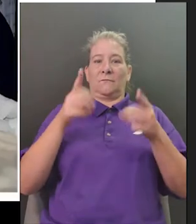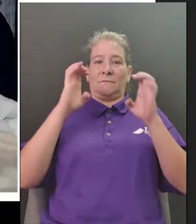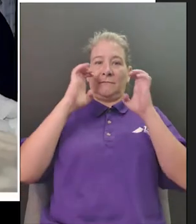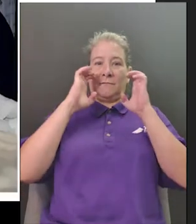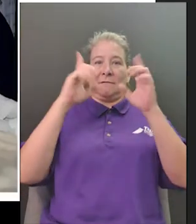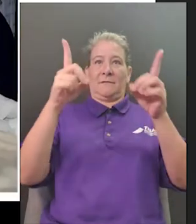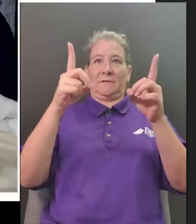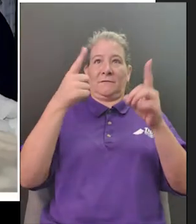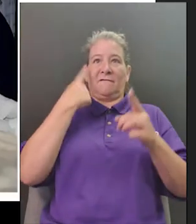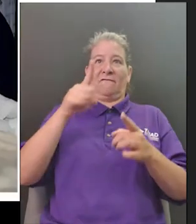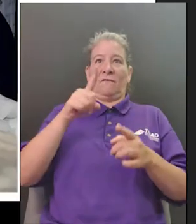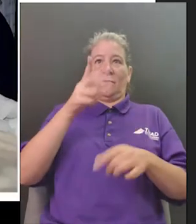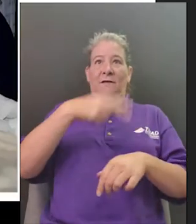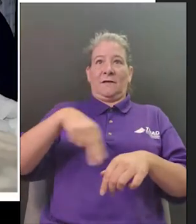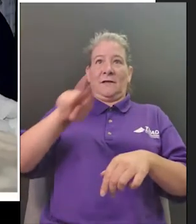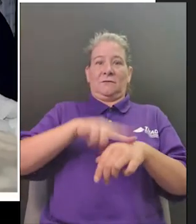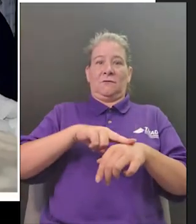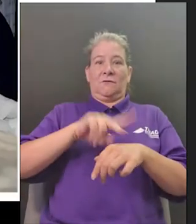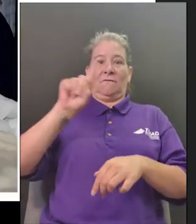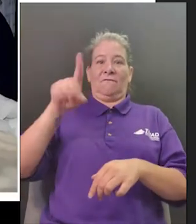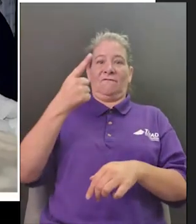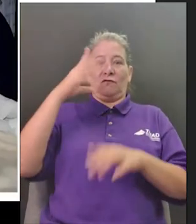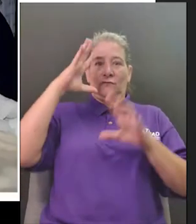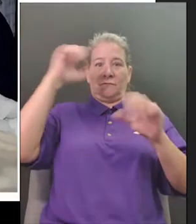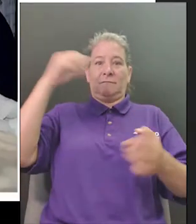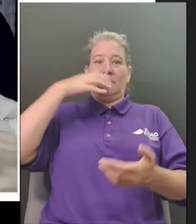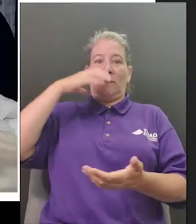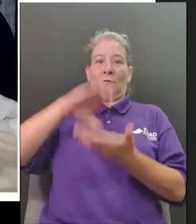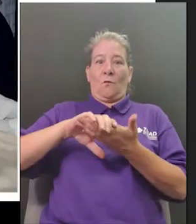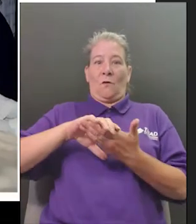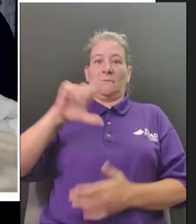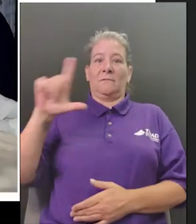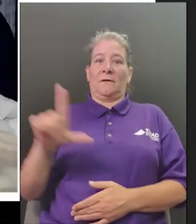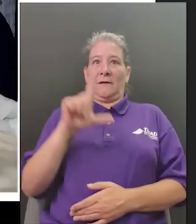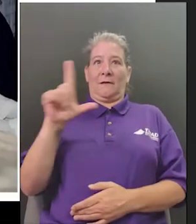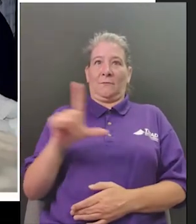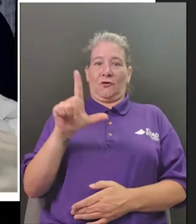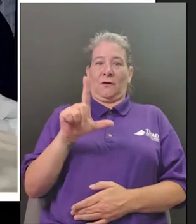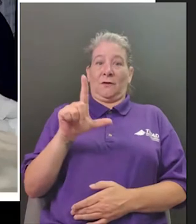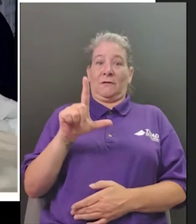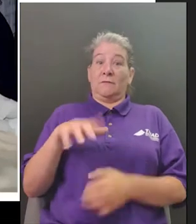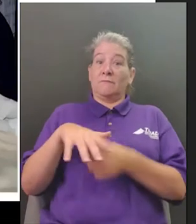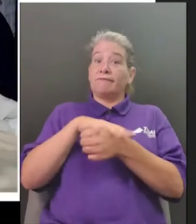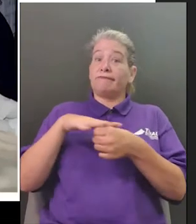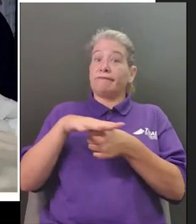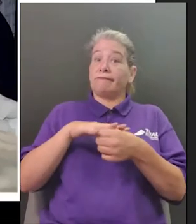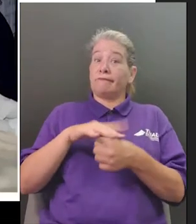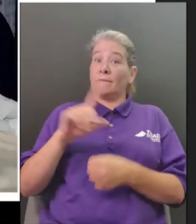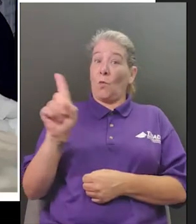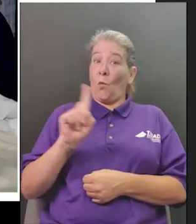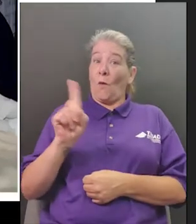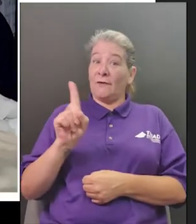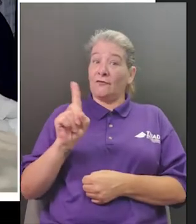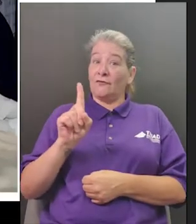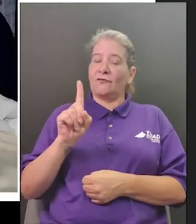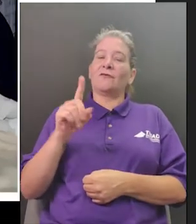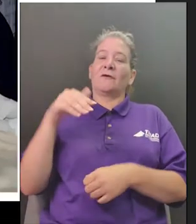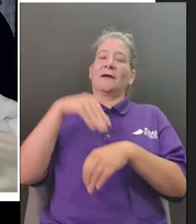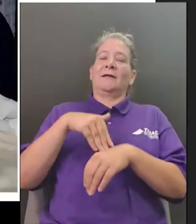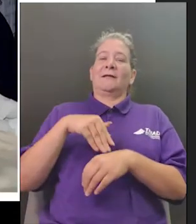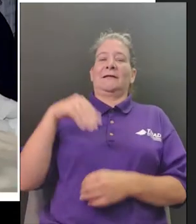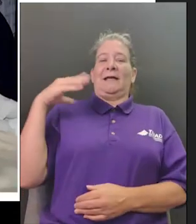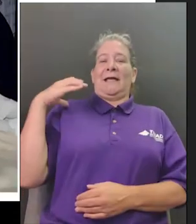of education at the national first ladies library we're located at the national first ladies historic site in